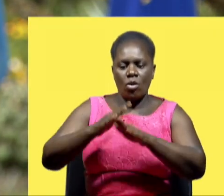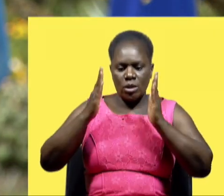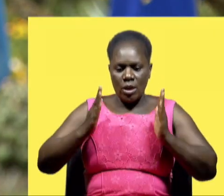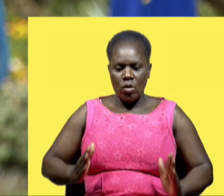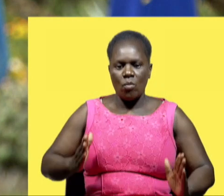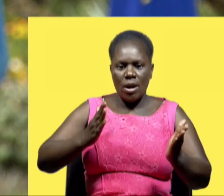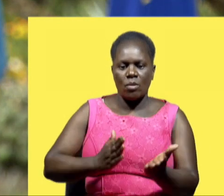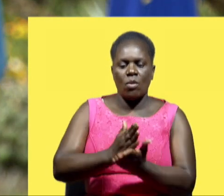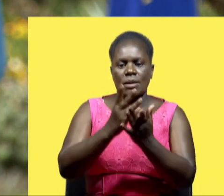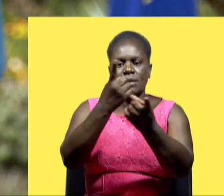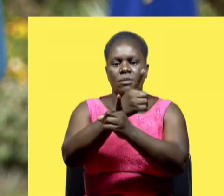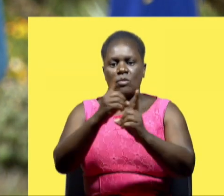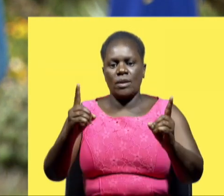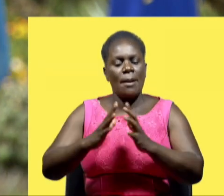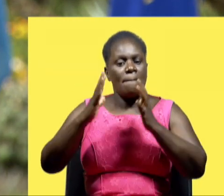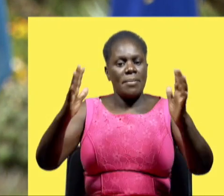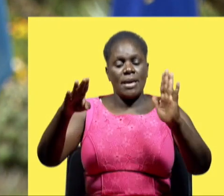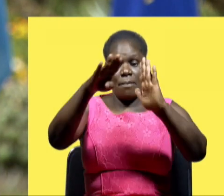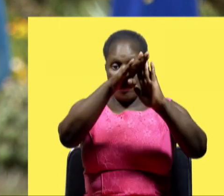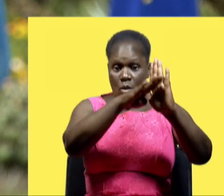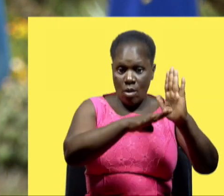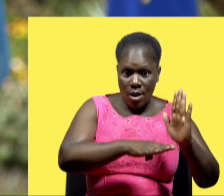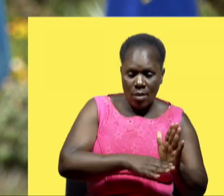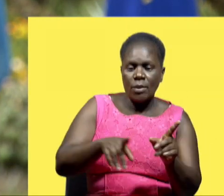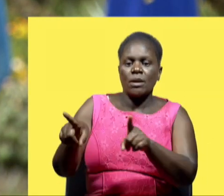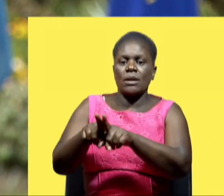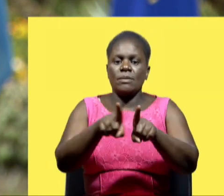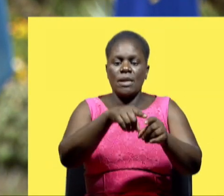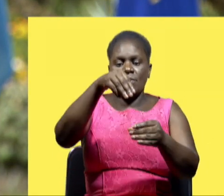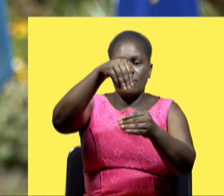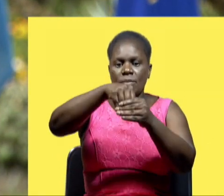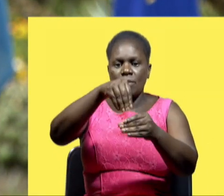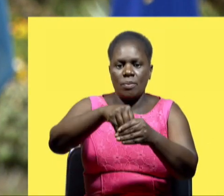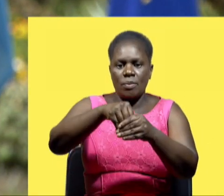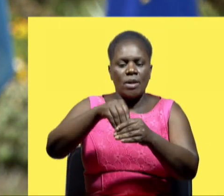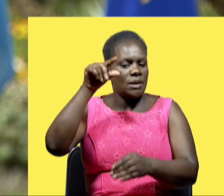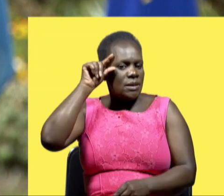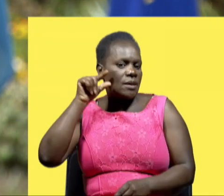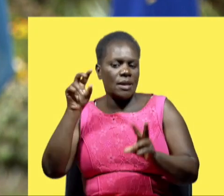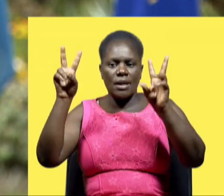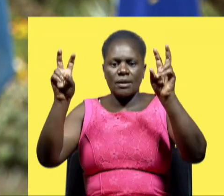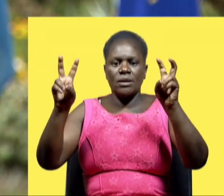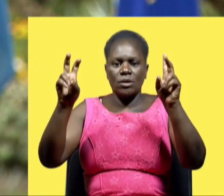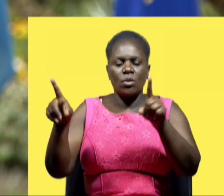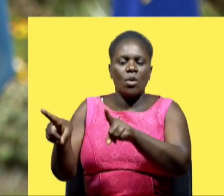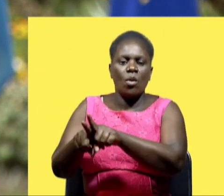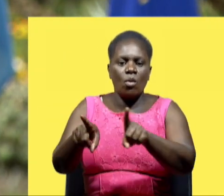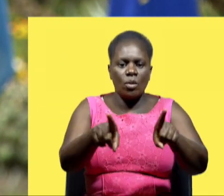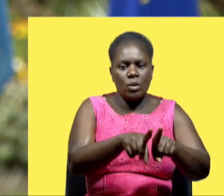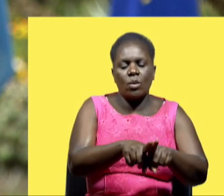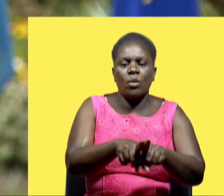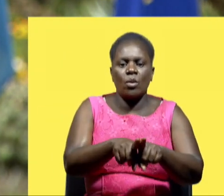human rights and democracy it's a big program where we also include gender issues of course